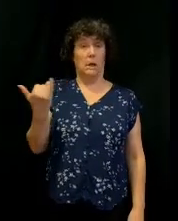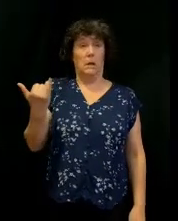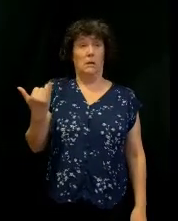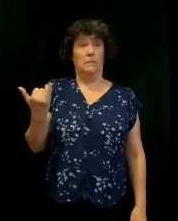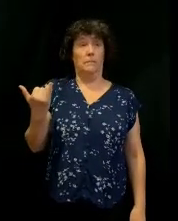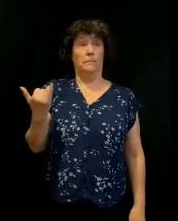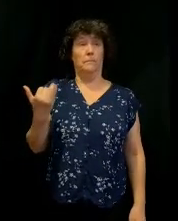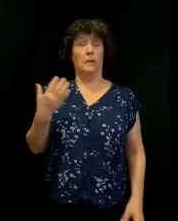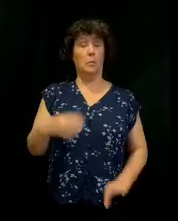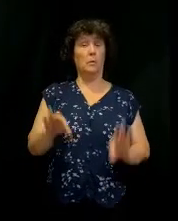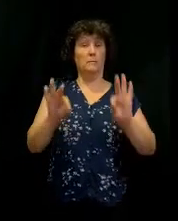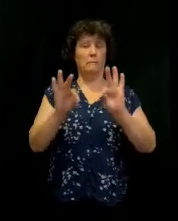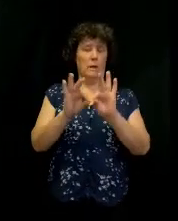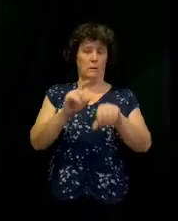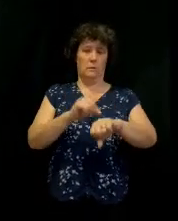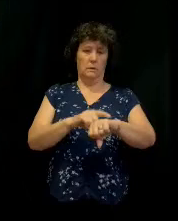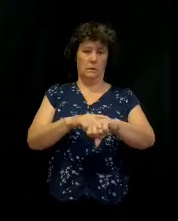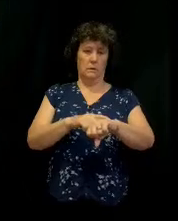Value this time.